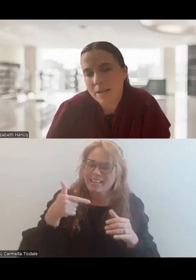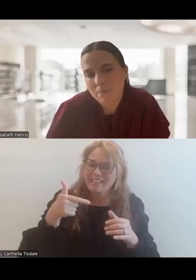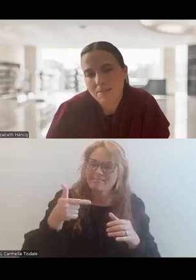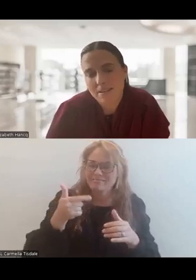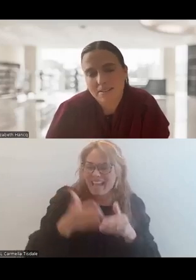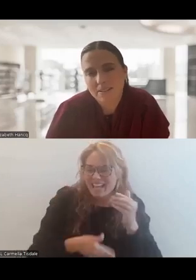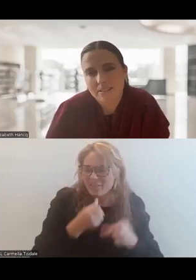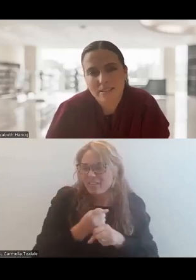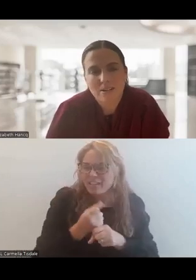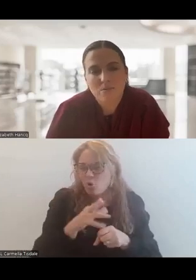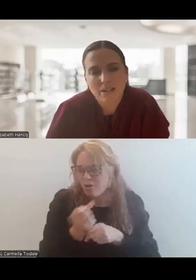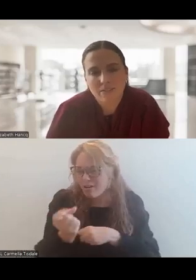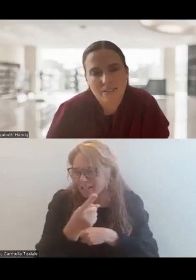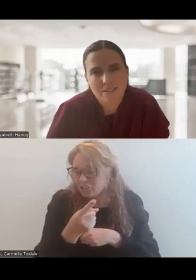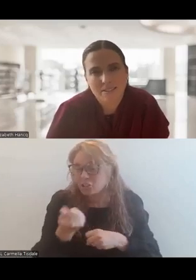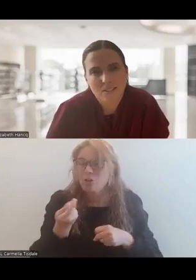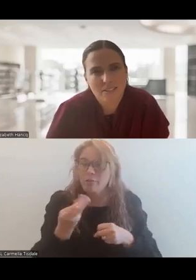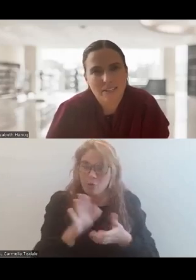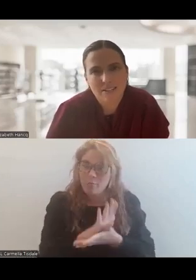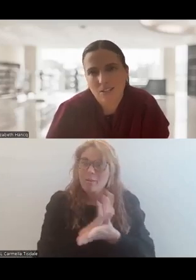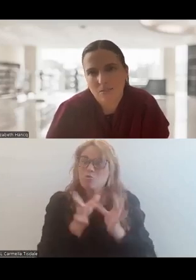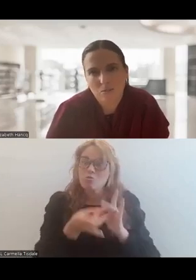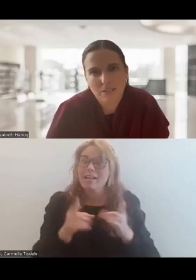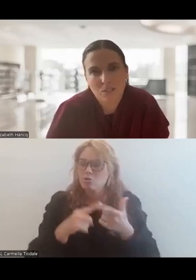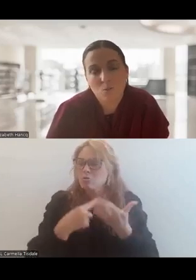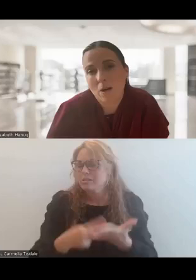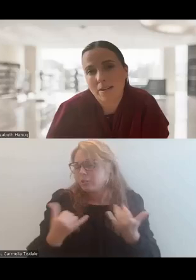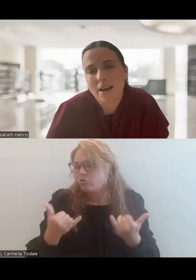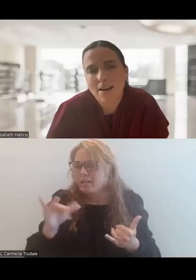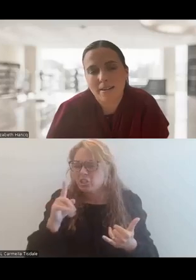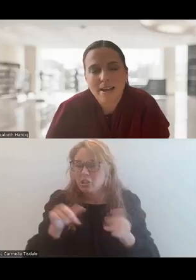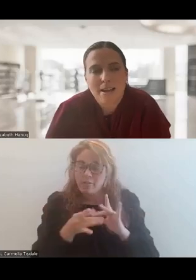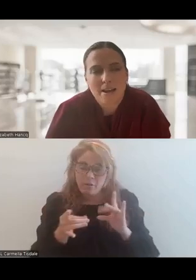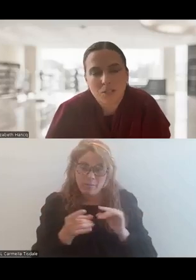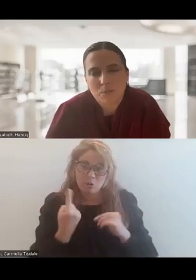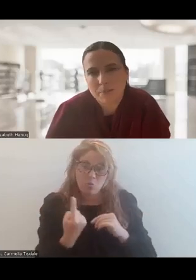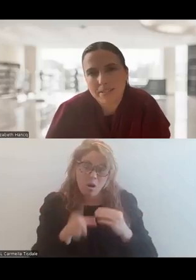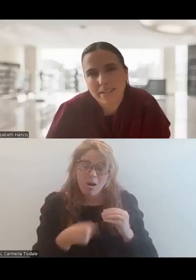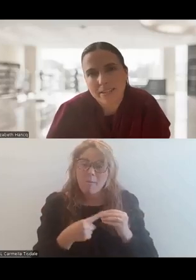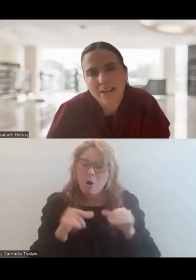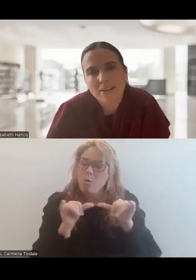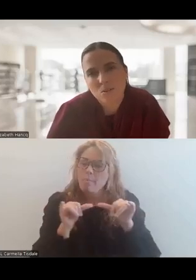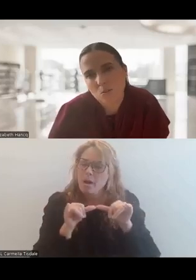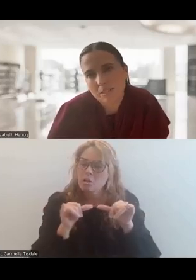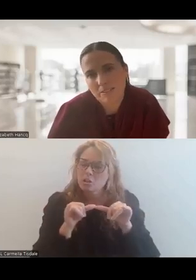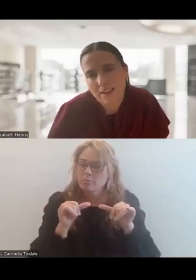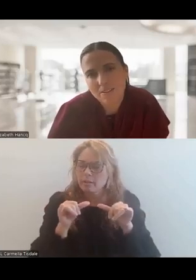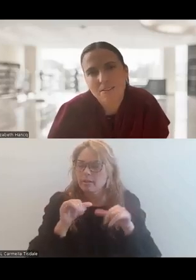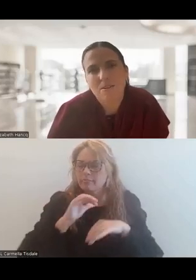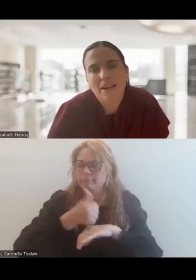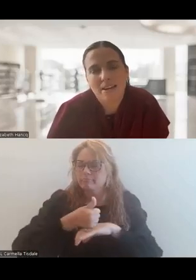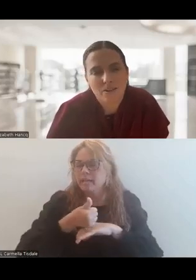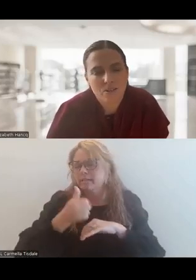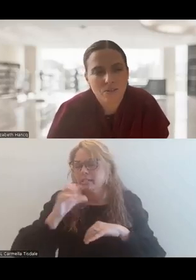a few papers in that series that are relevant to the discussion today that Jennifer has mentioned. One on measurement-based care and school mental